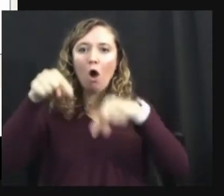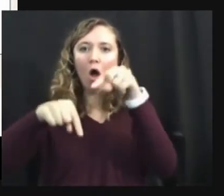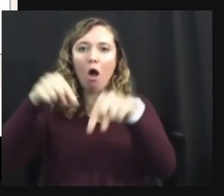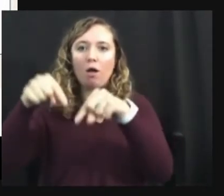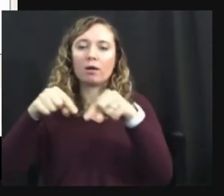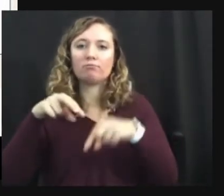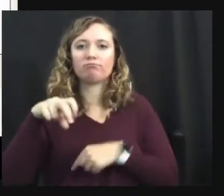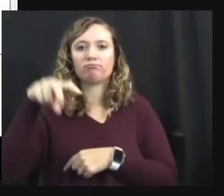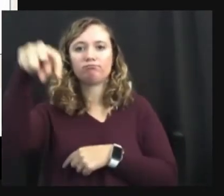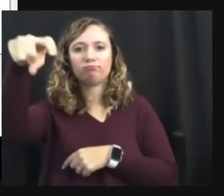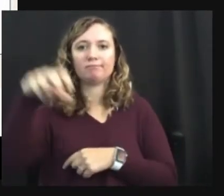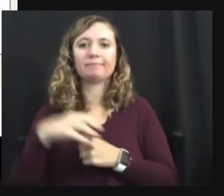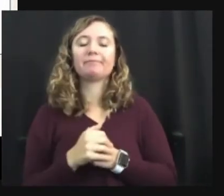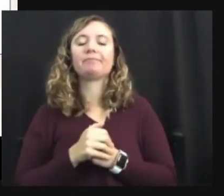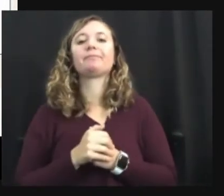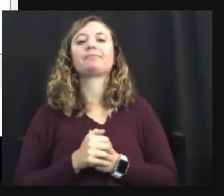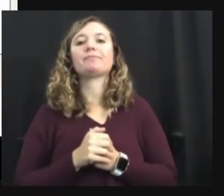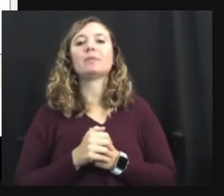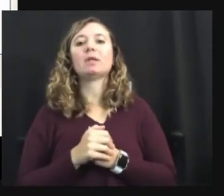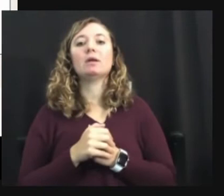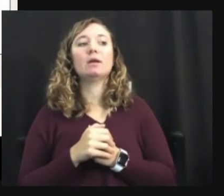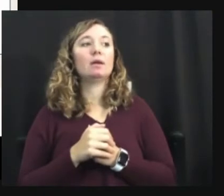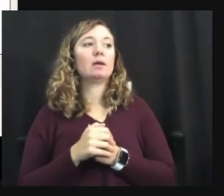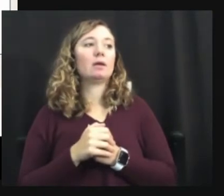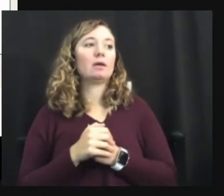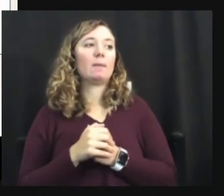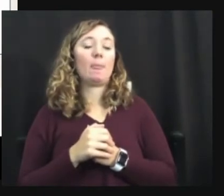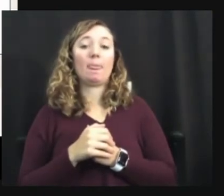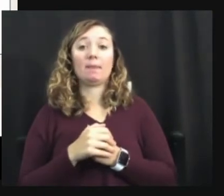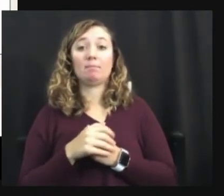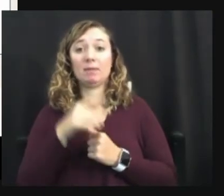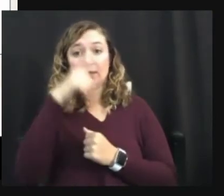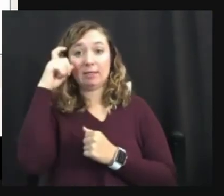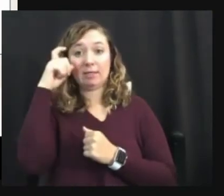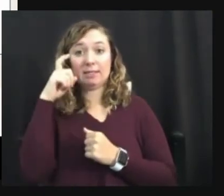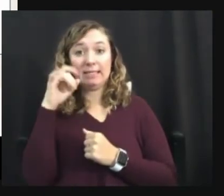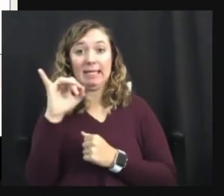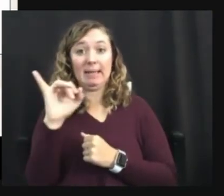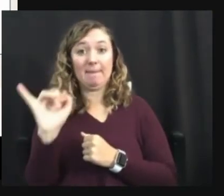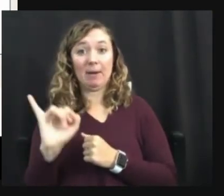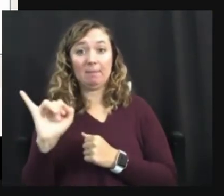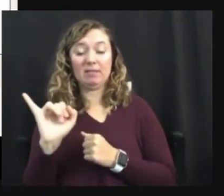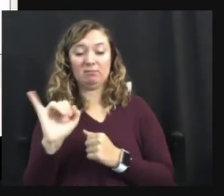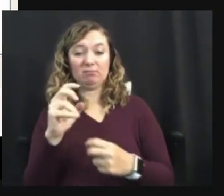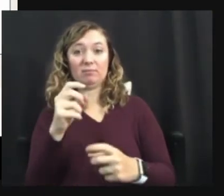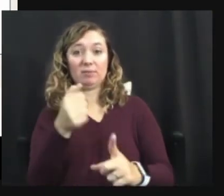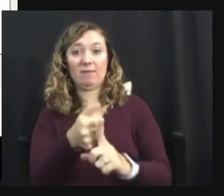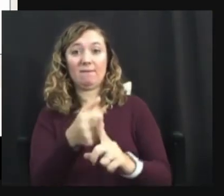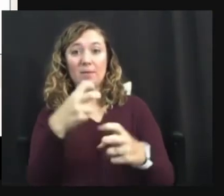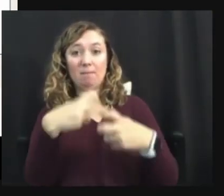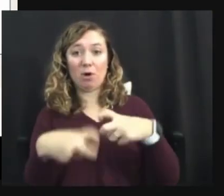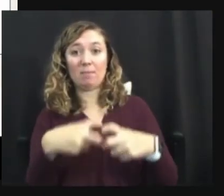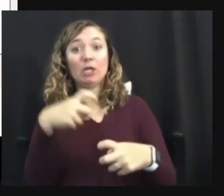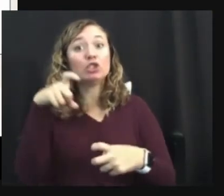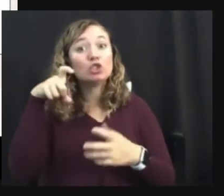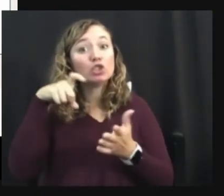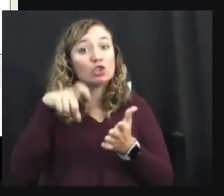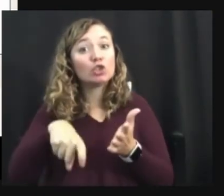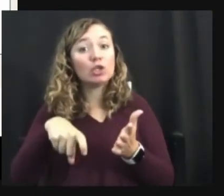And the impairment is the problem. They should be able to walk upstairs.